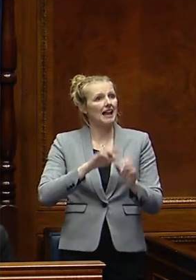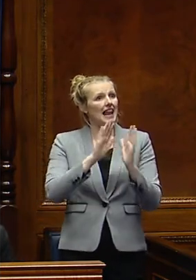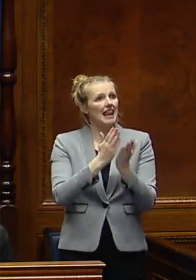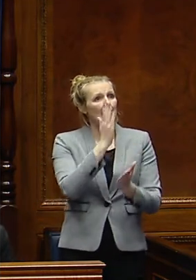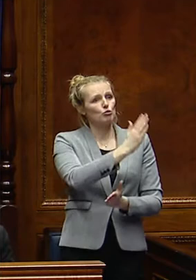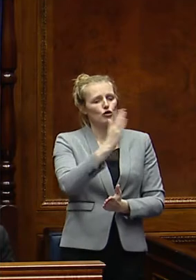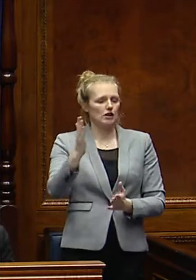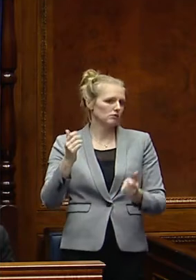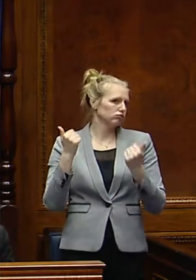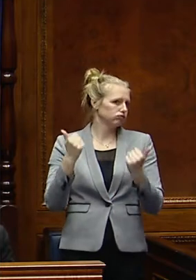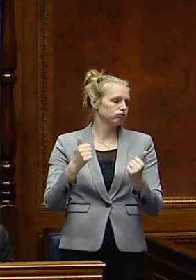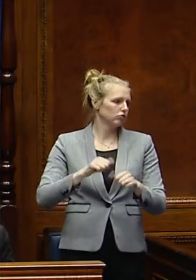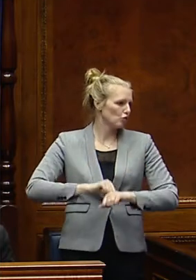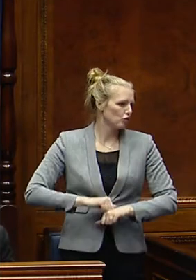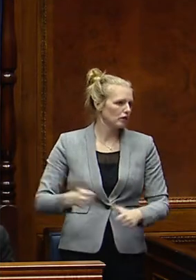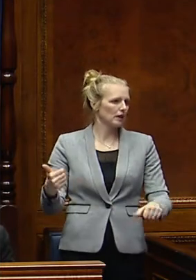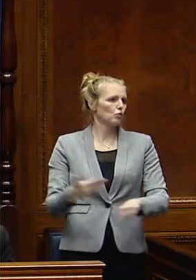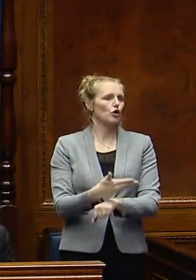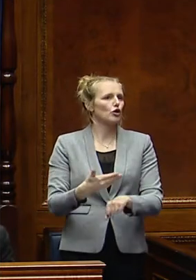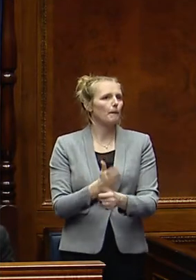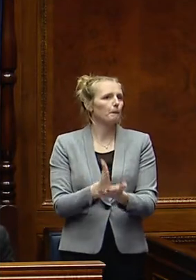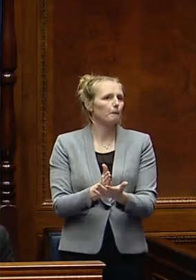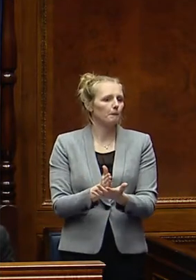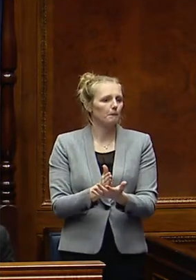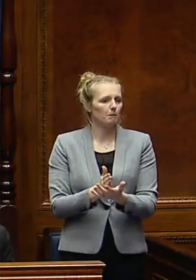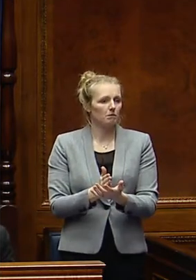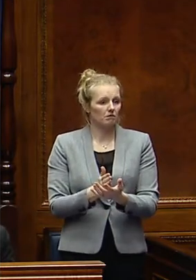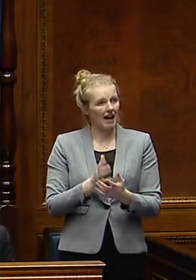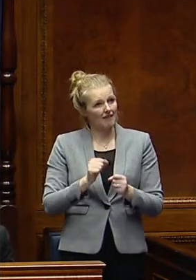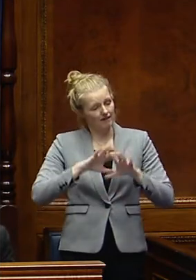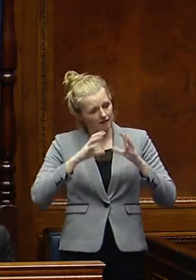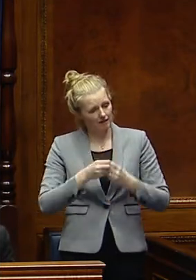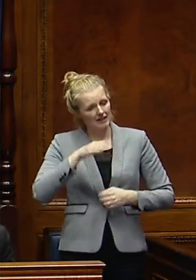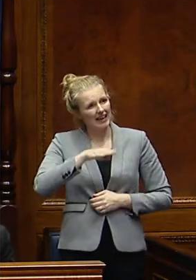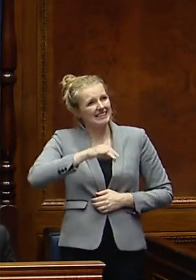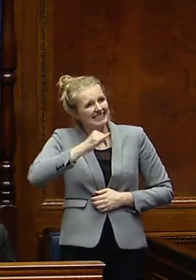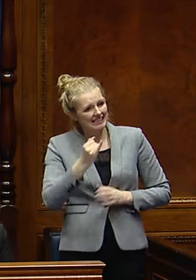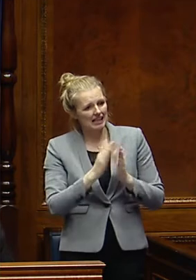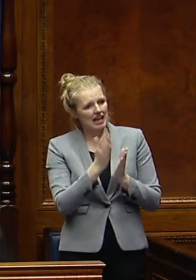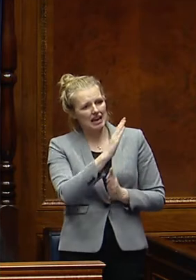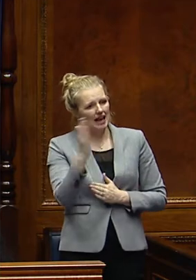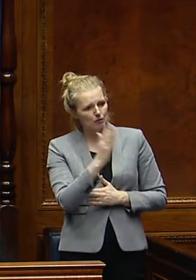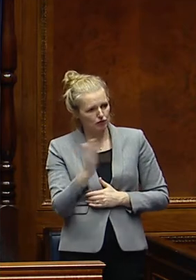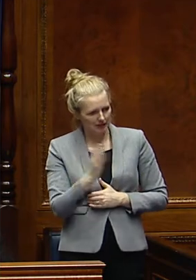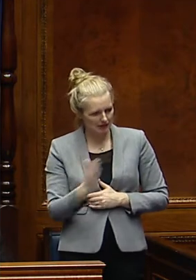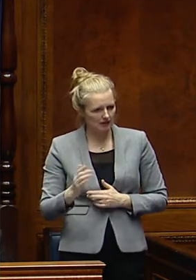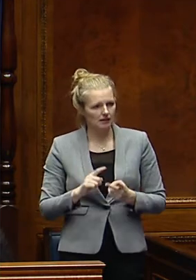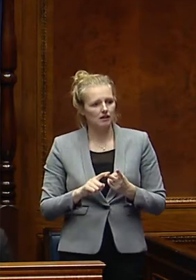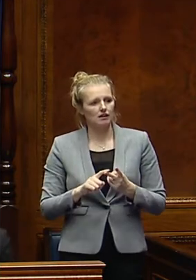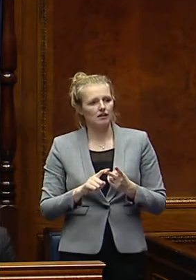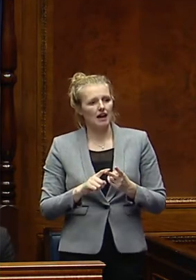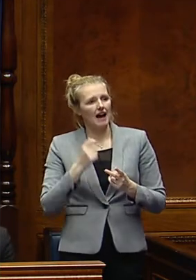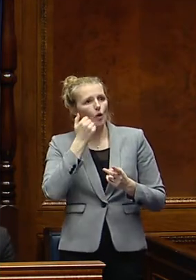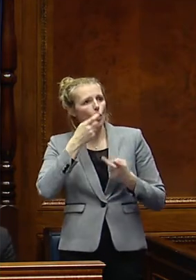on behalf of my department across a network, which includes 96 libraries, 16 mobile libraries and a home